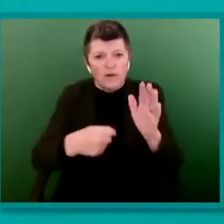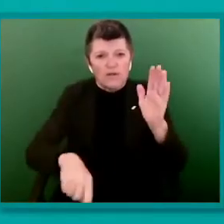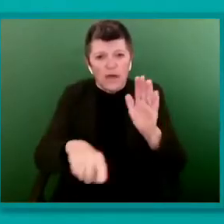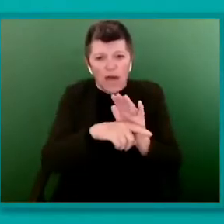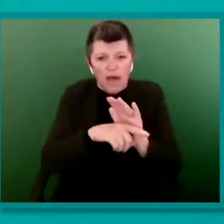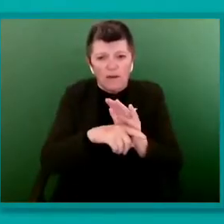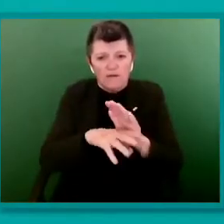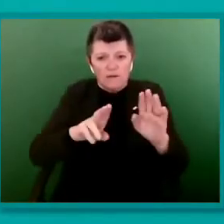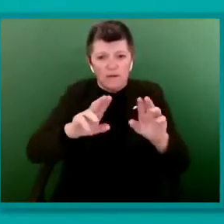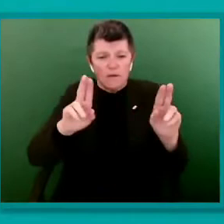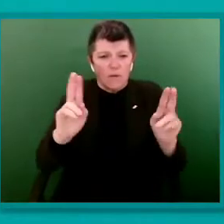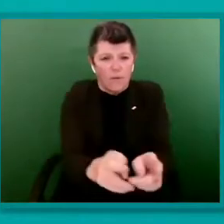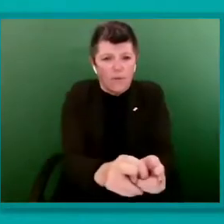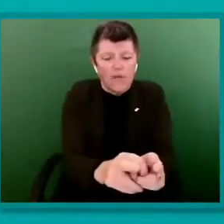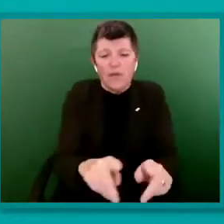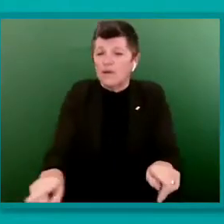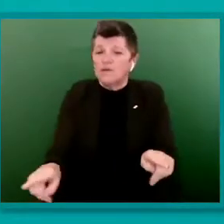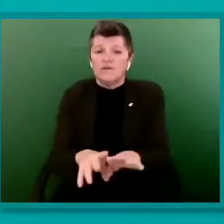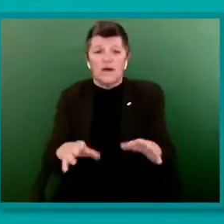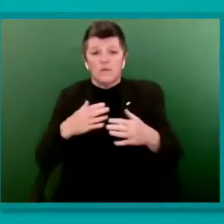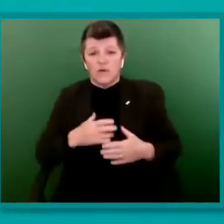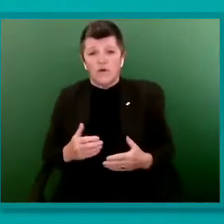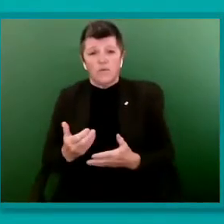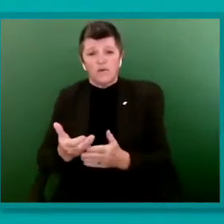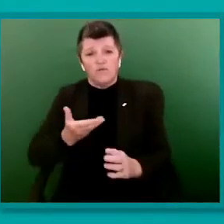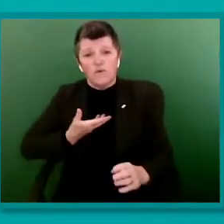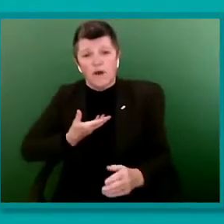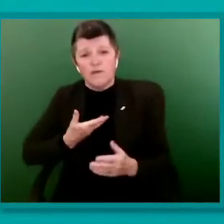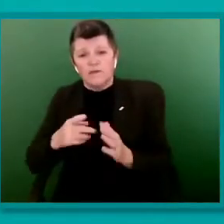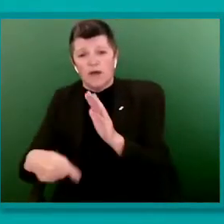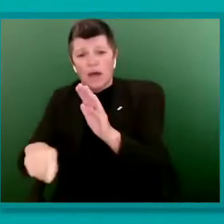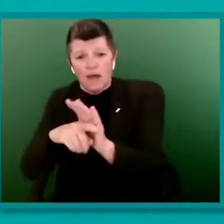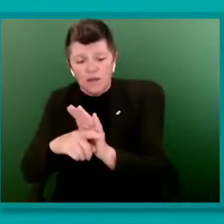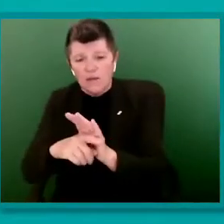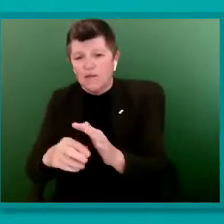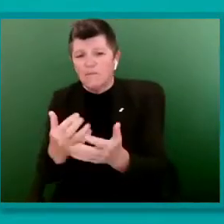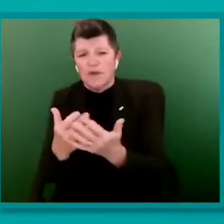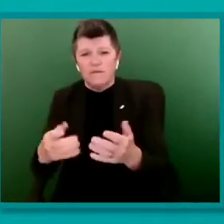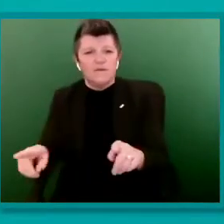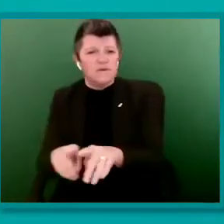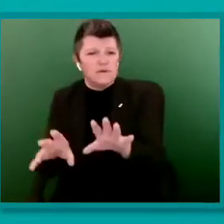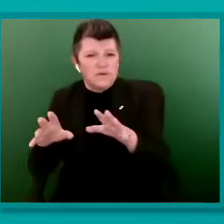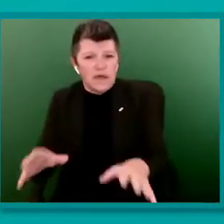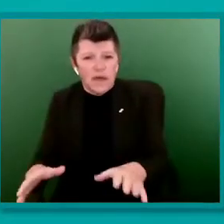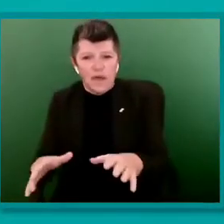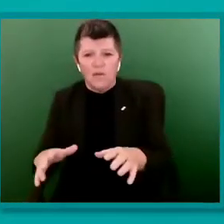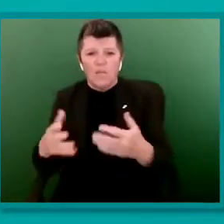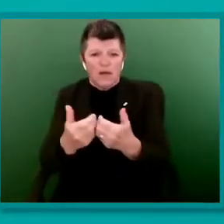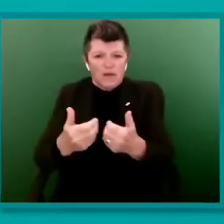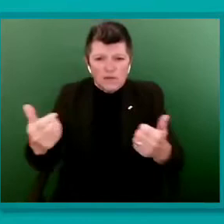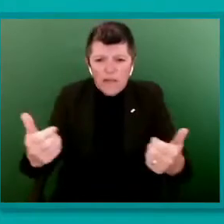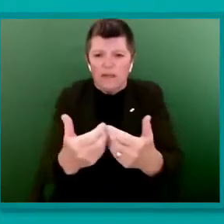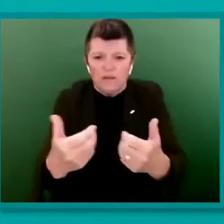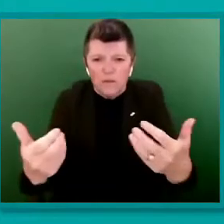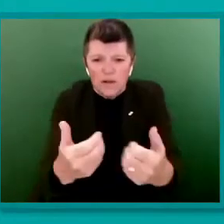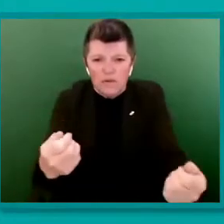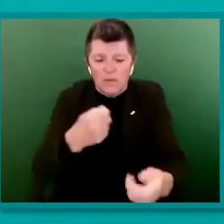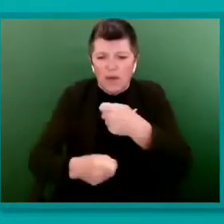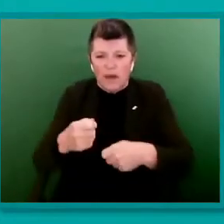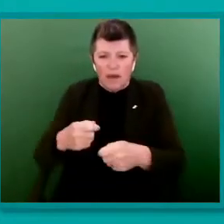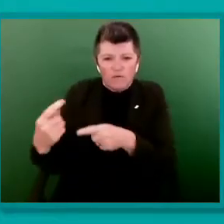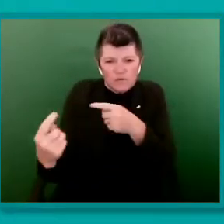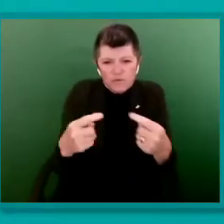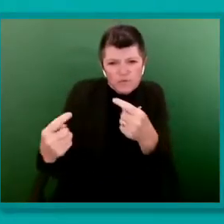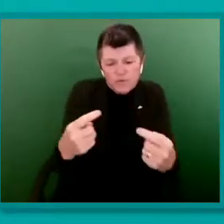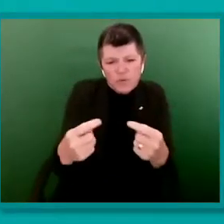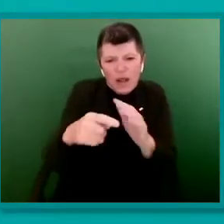using many of the same divide and rule tactics to turn people against legislation which is there to protect all